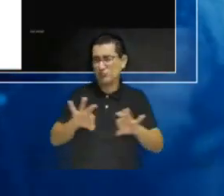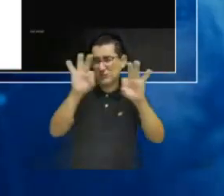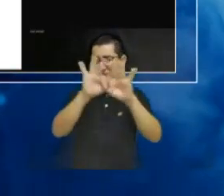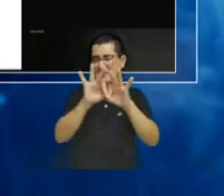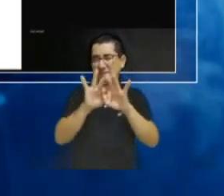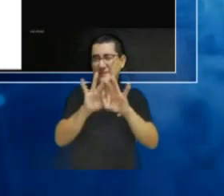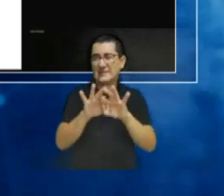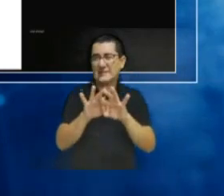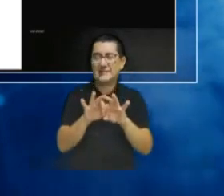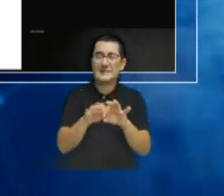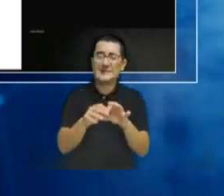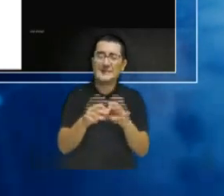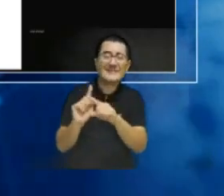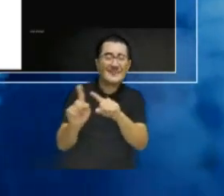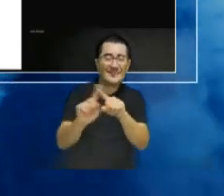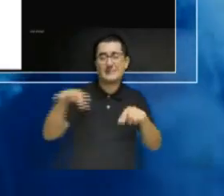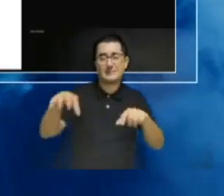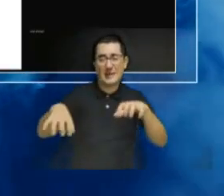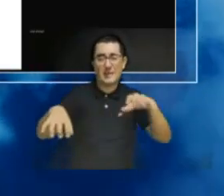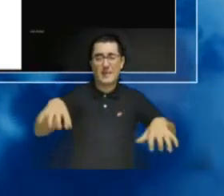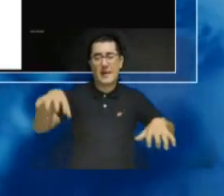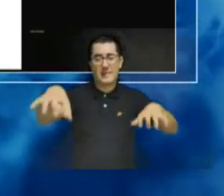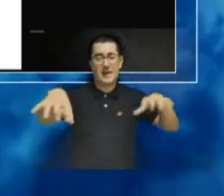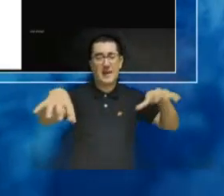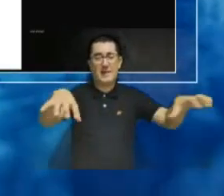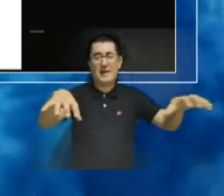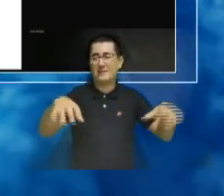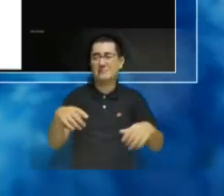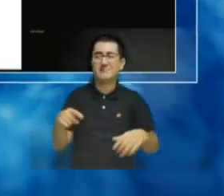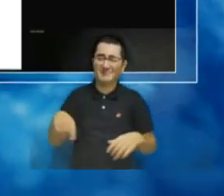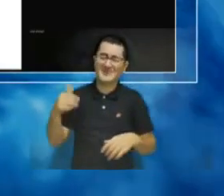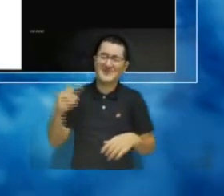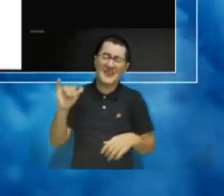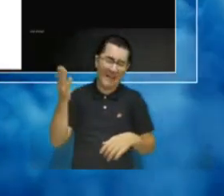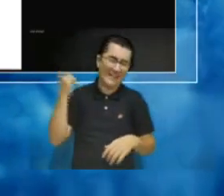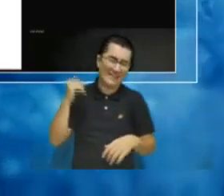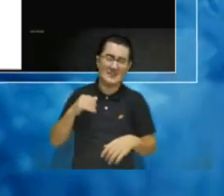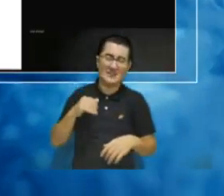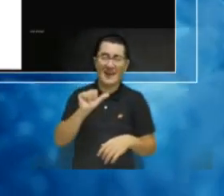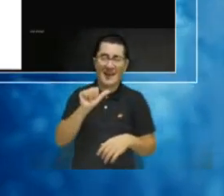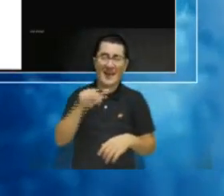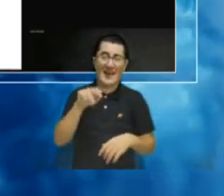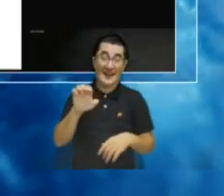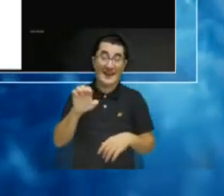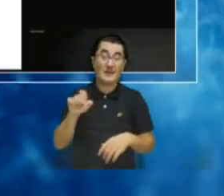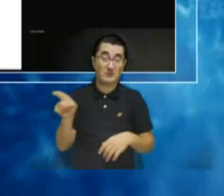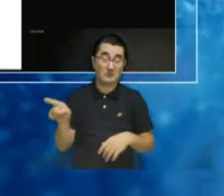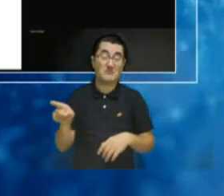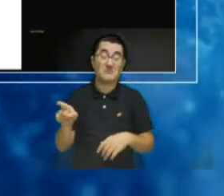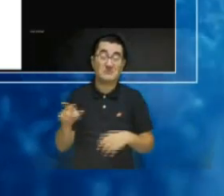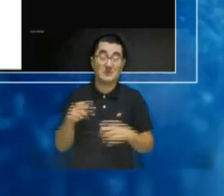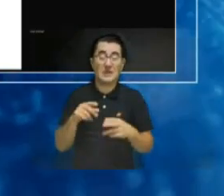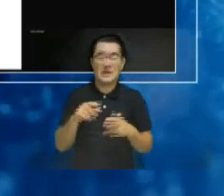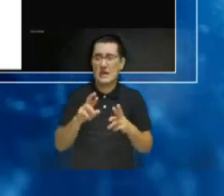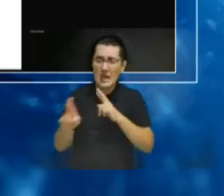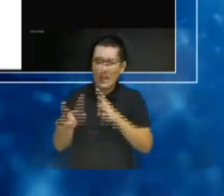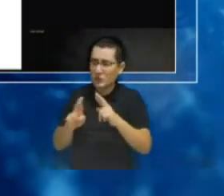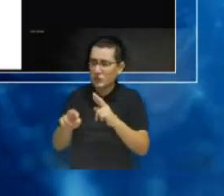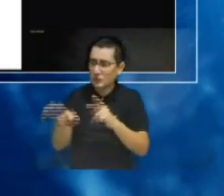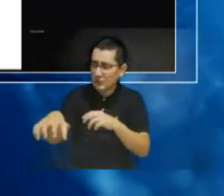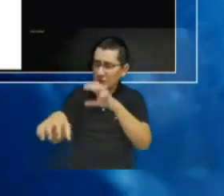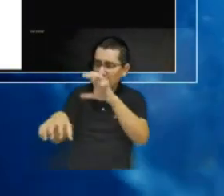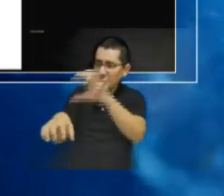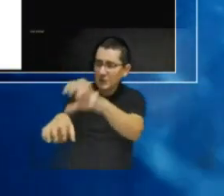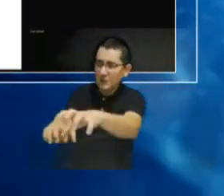of the different stakeholders involved. And this is something that Anne has been working on, when it comes to the